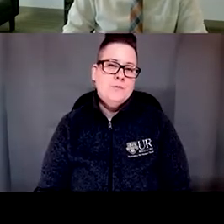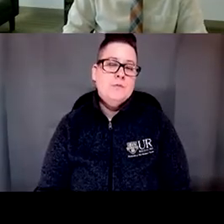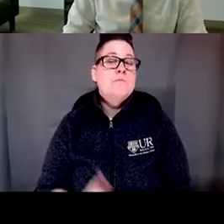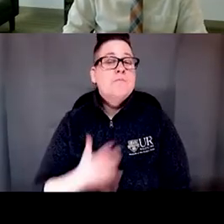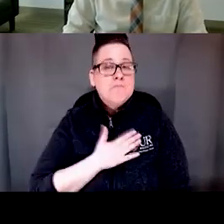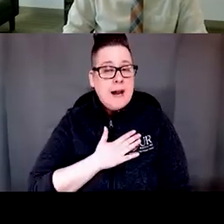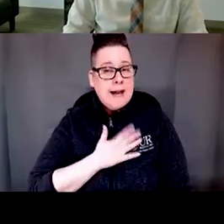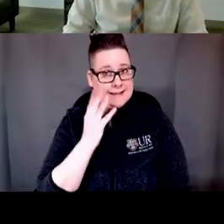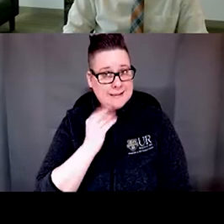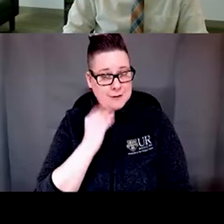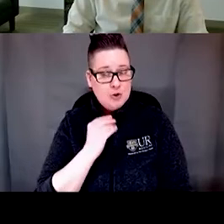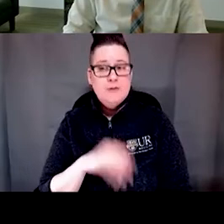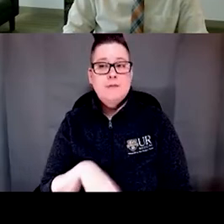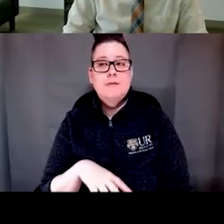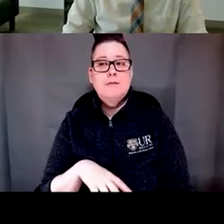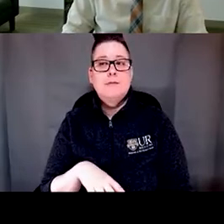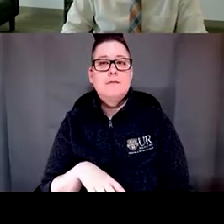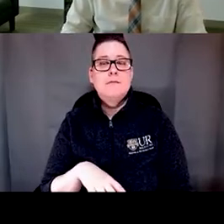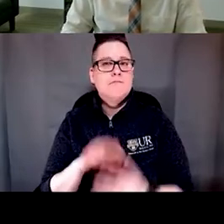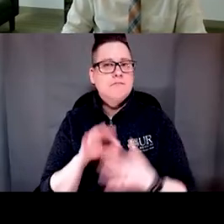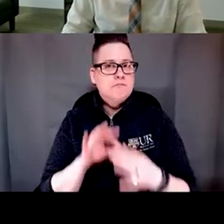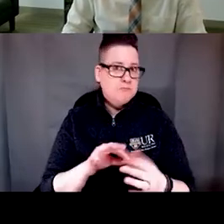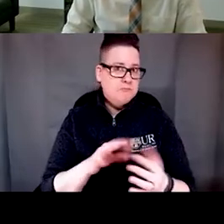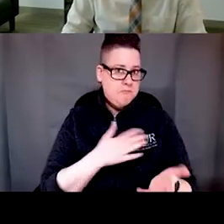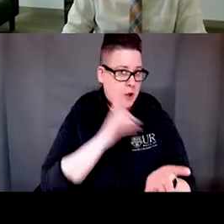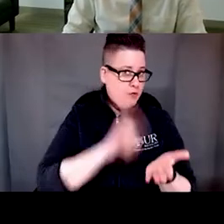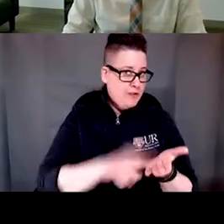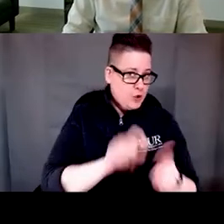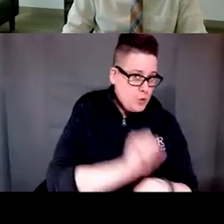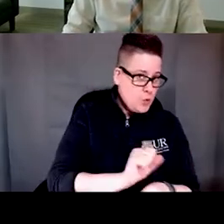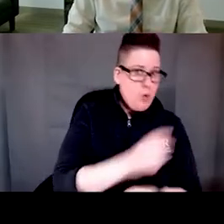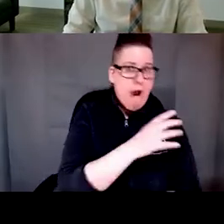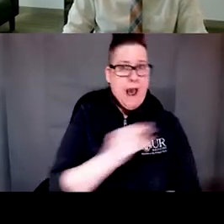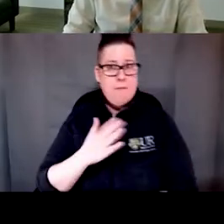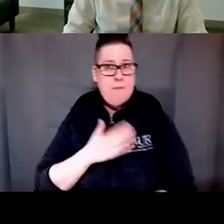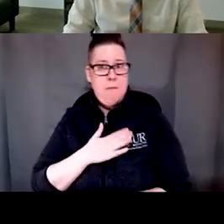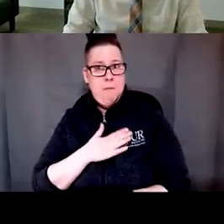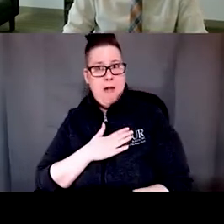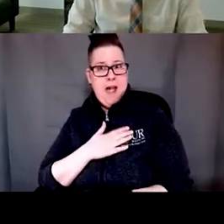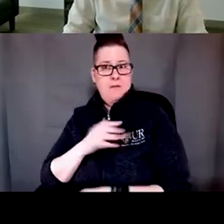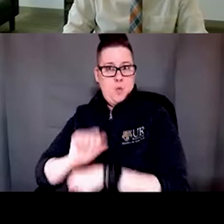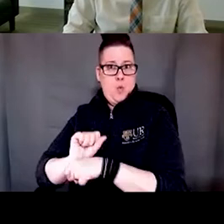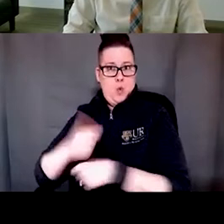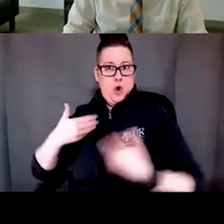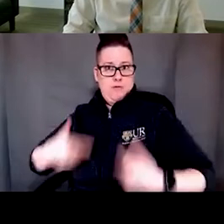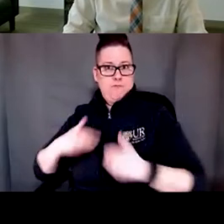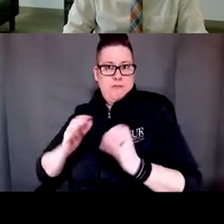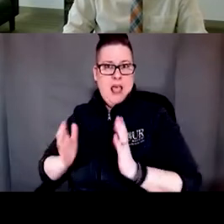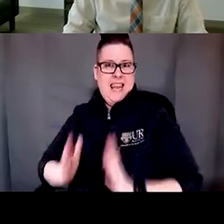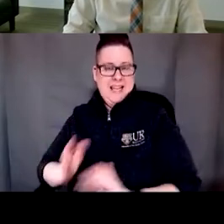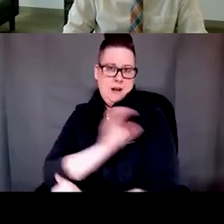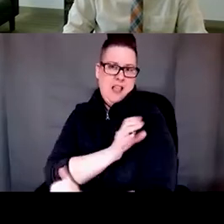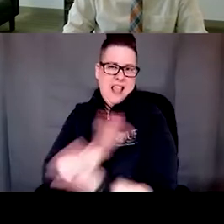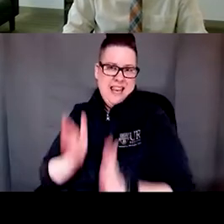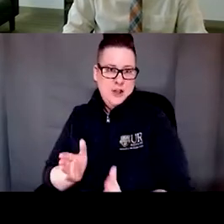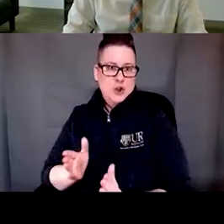experience, both research-wise and also as a clinician that the available treatments that we have do not necessarily match the Latino's